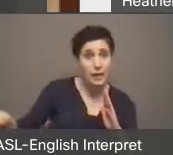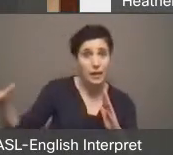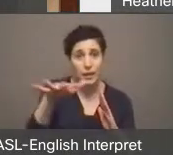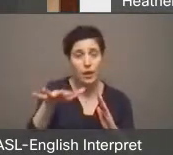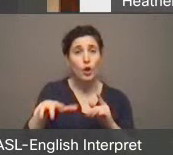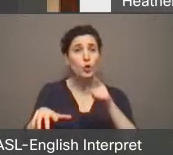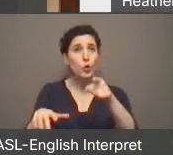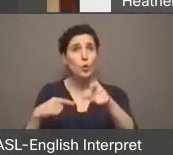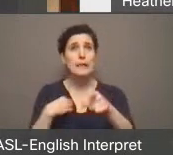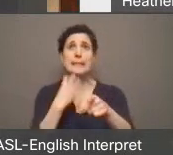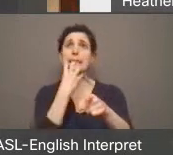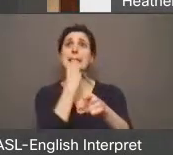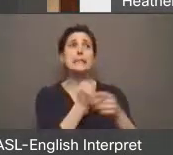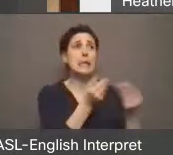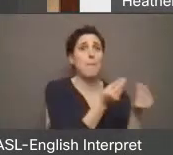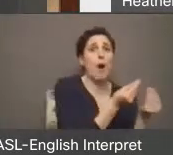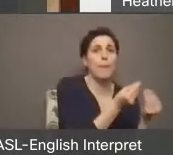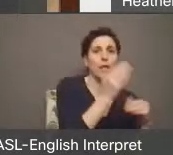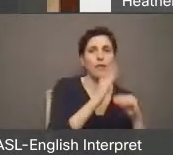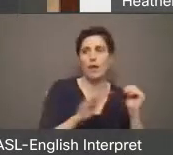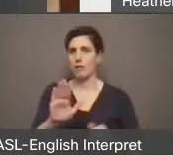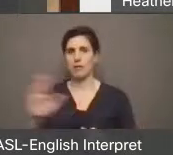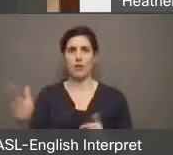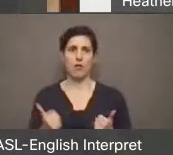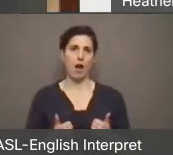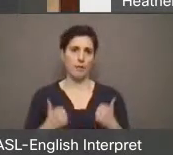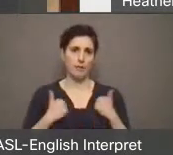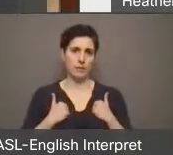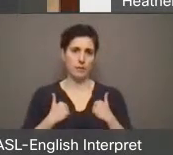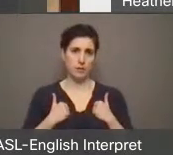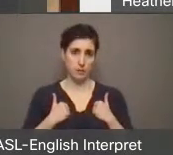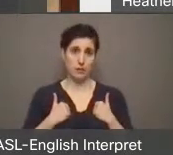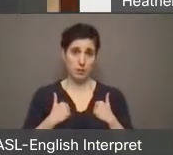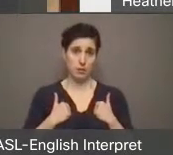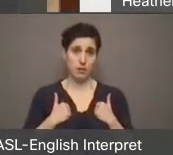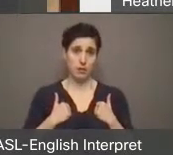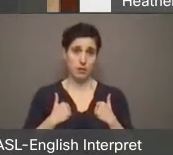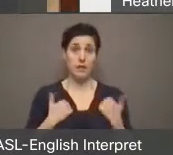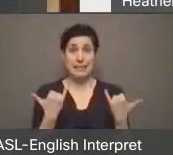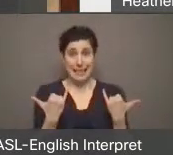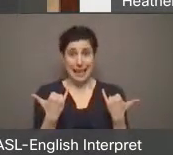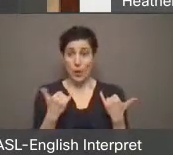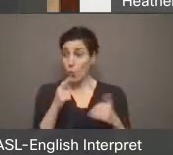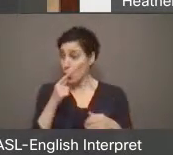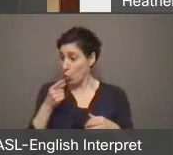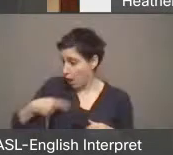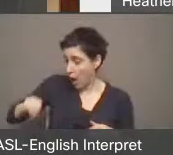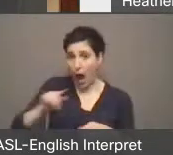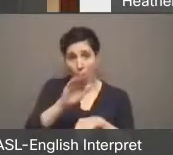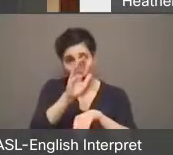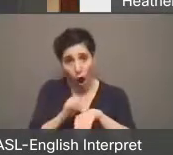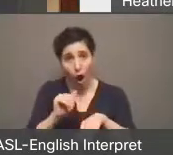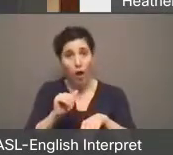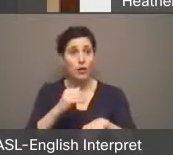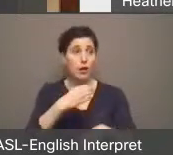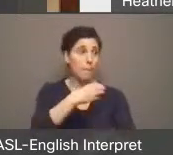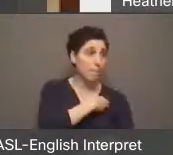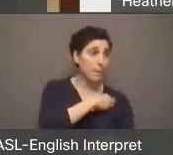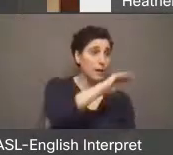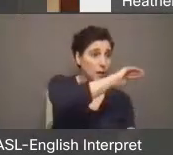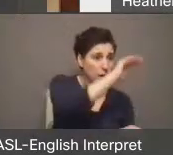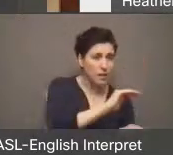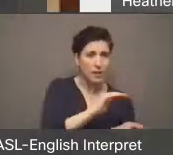more about property than your lives. And let's be clear, the people here today asking for defunding represent only the tip of the iceberg.